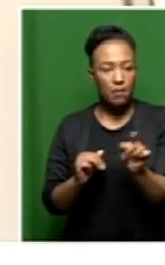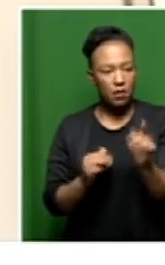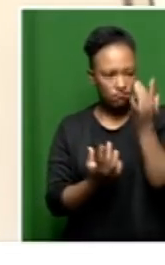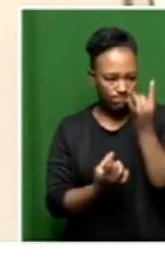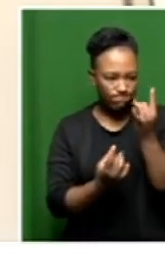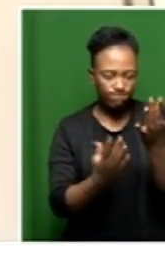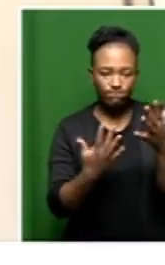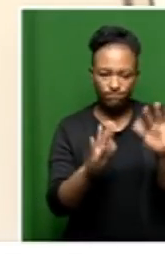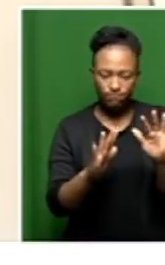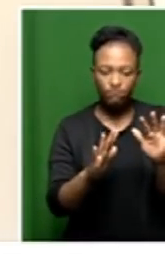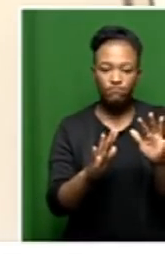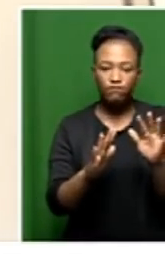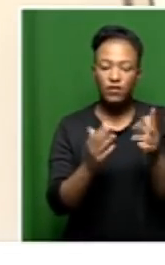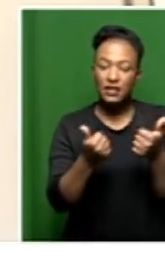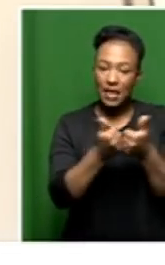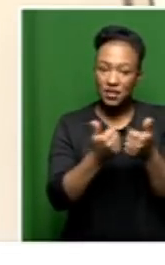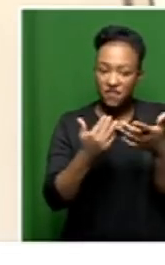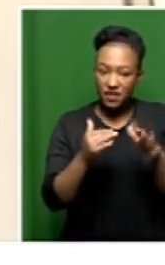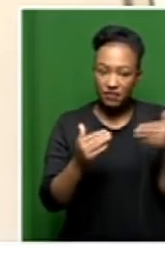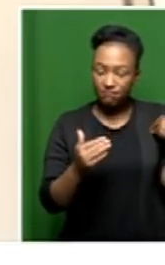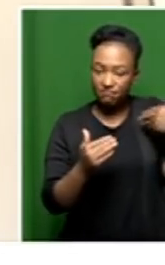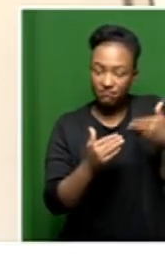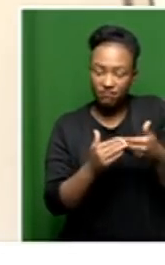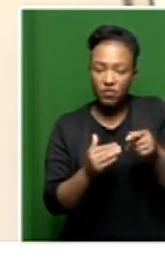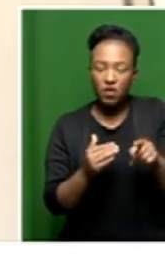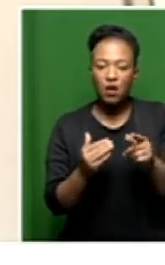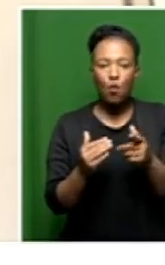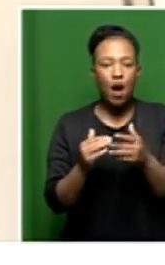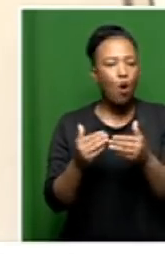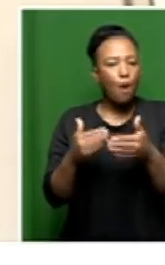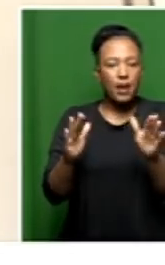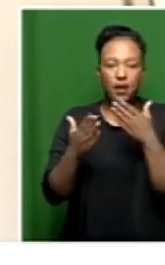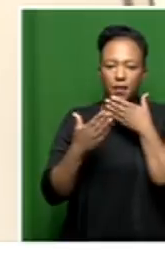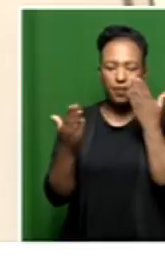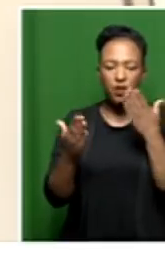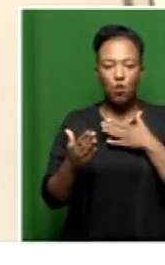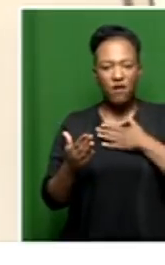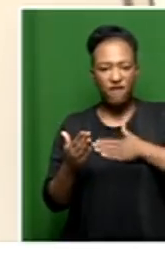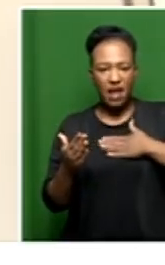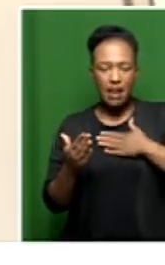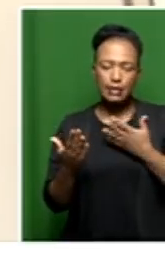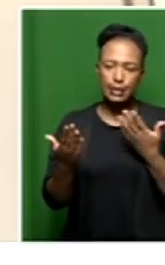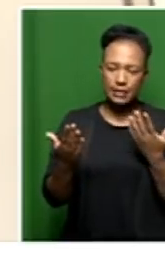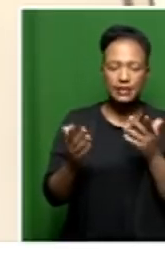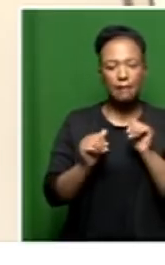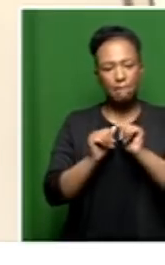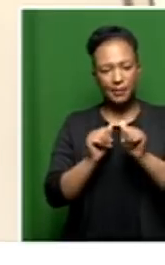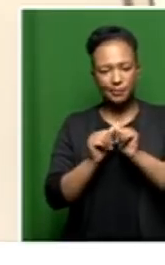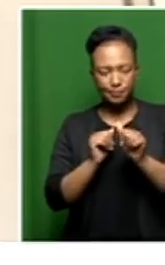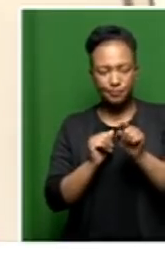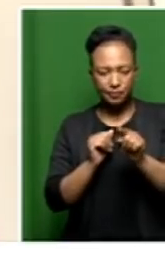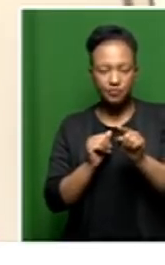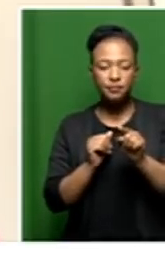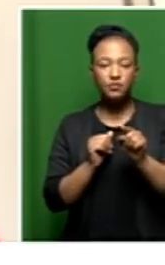to you, with the challenges that we realized that the facility is not opening, we then felt very strongly that we need to